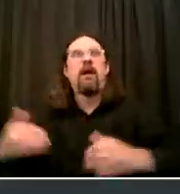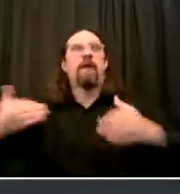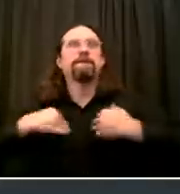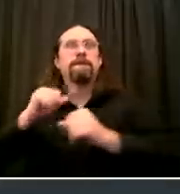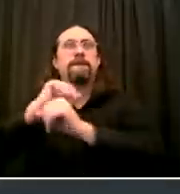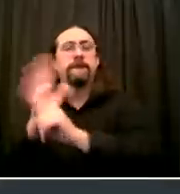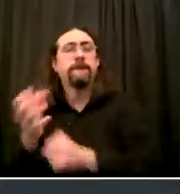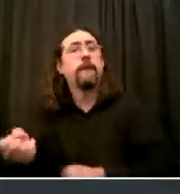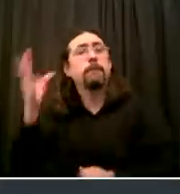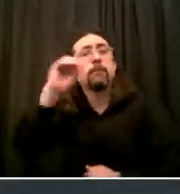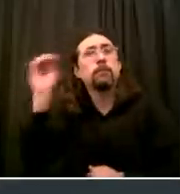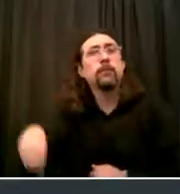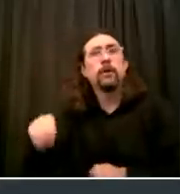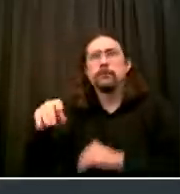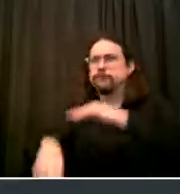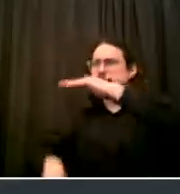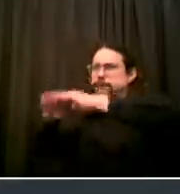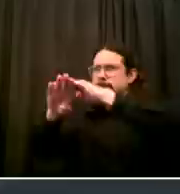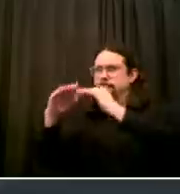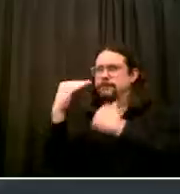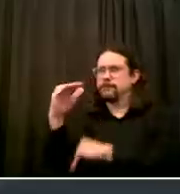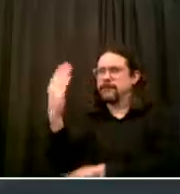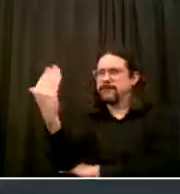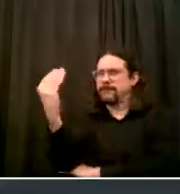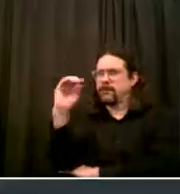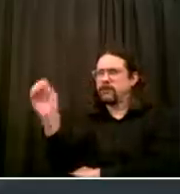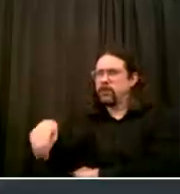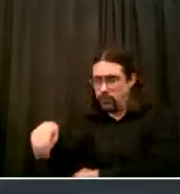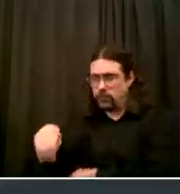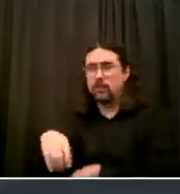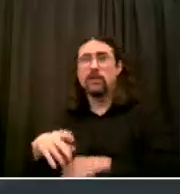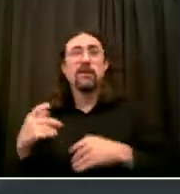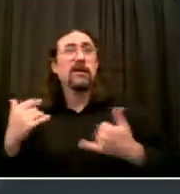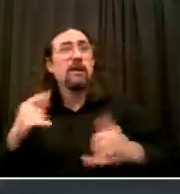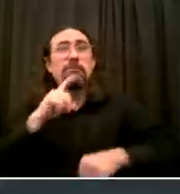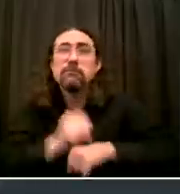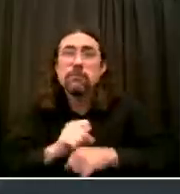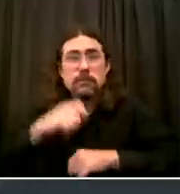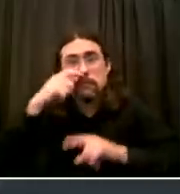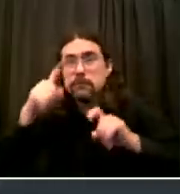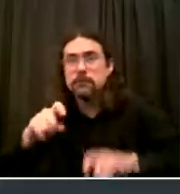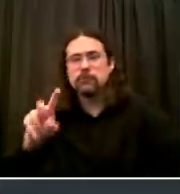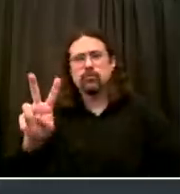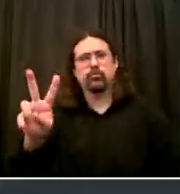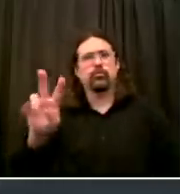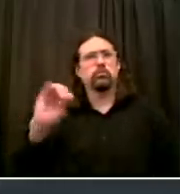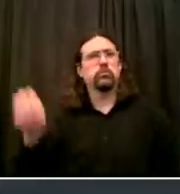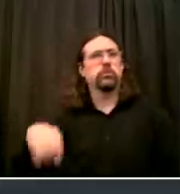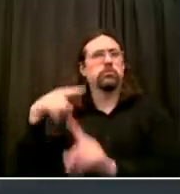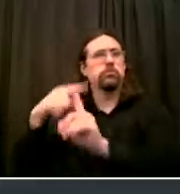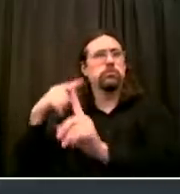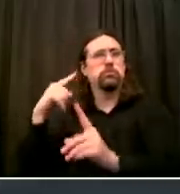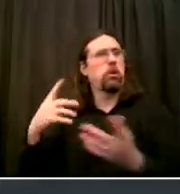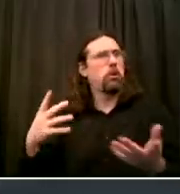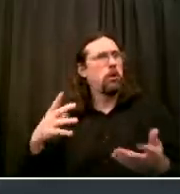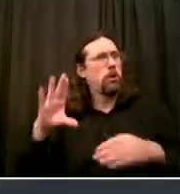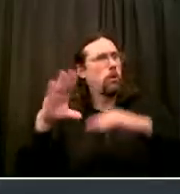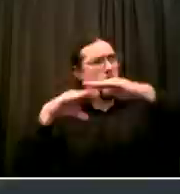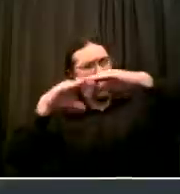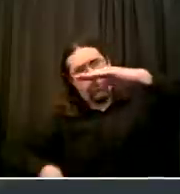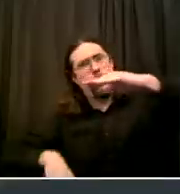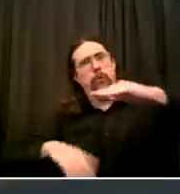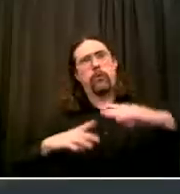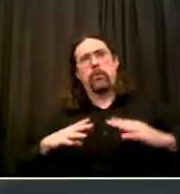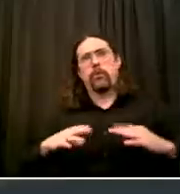tested positive And again a reminder Everyone please For the good of all of us Go get tested It is